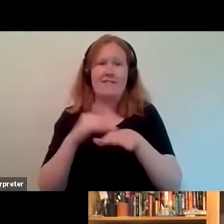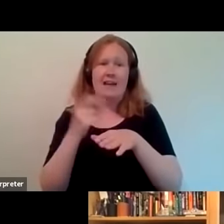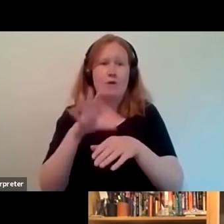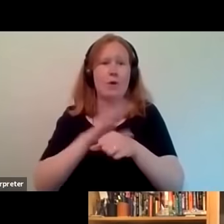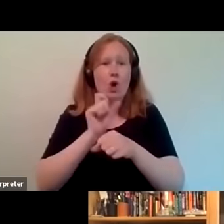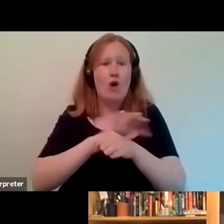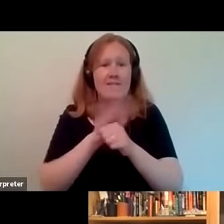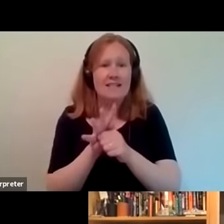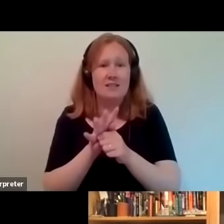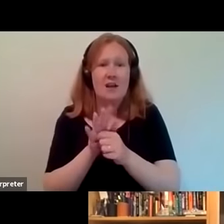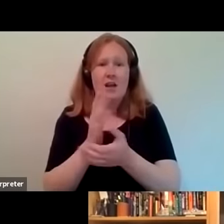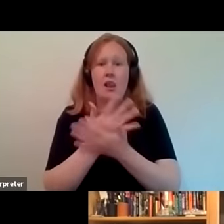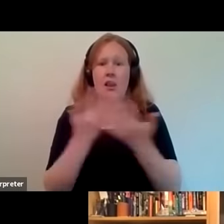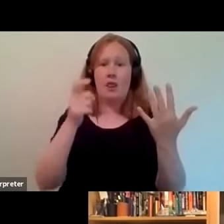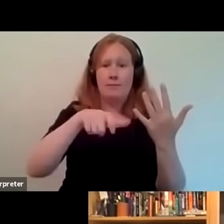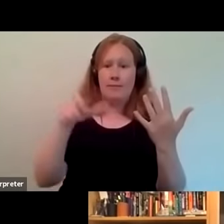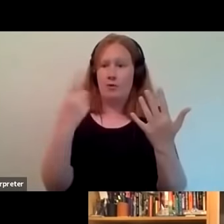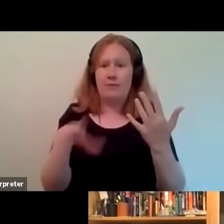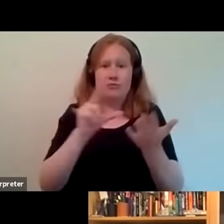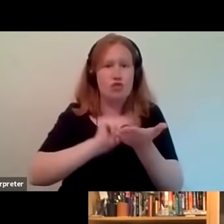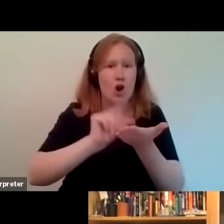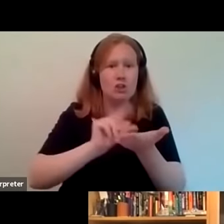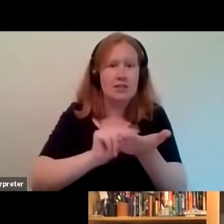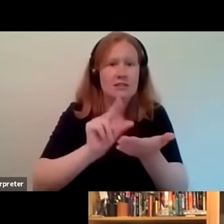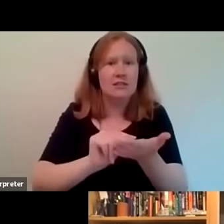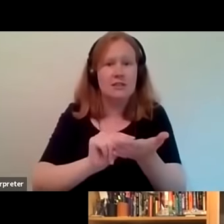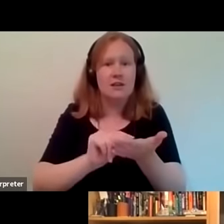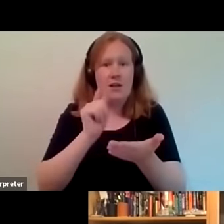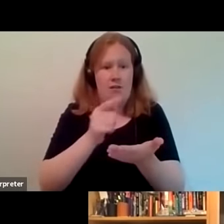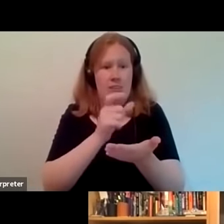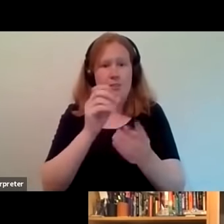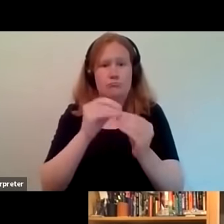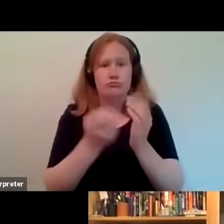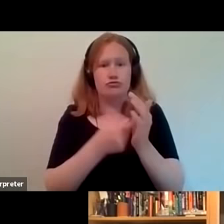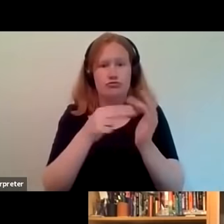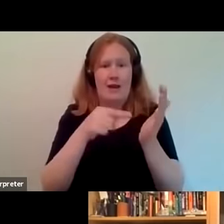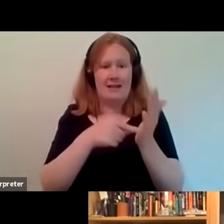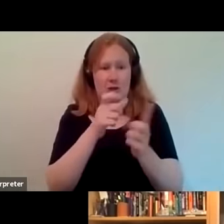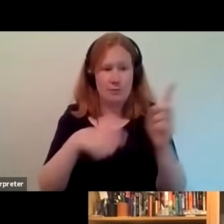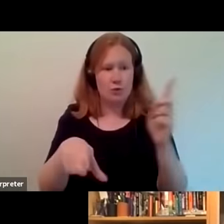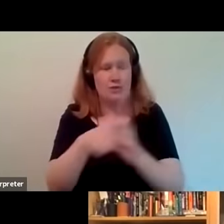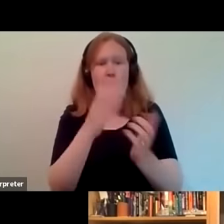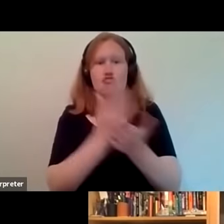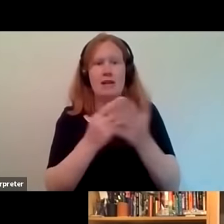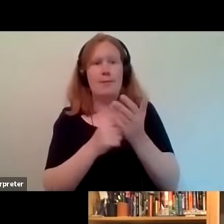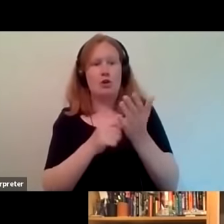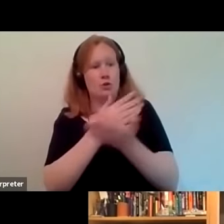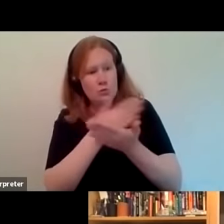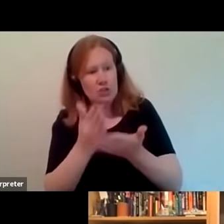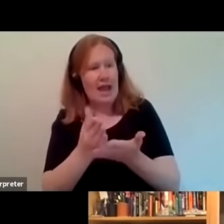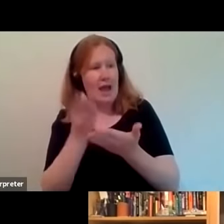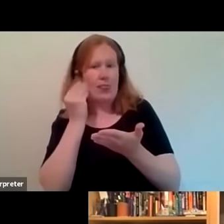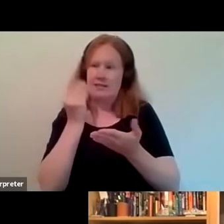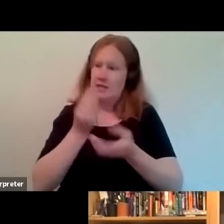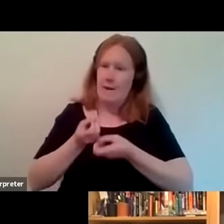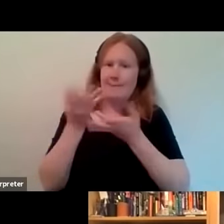of these members that have been recorded are part of this part of our brent community so it's important that we share and listen and um pass